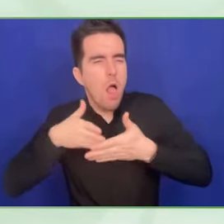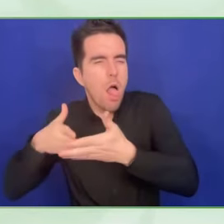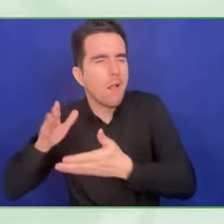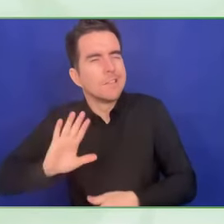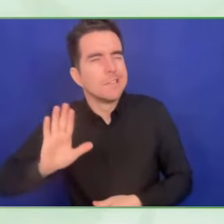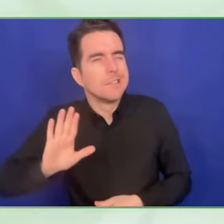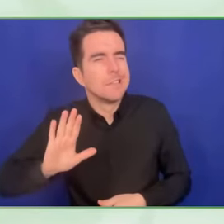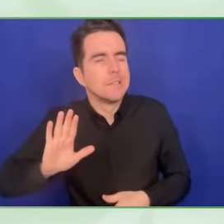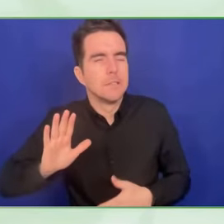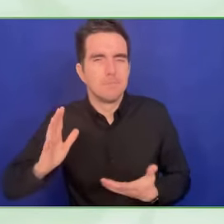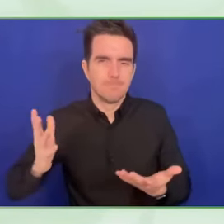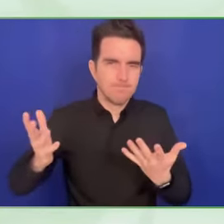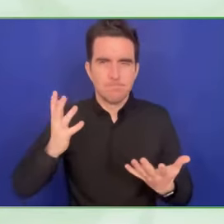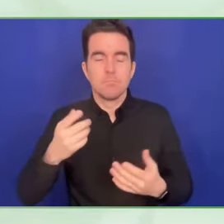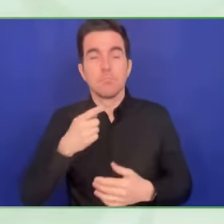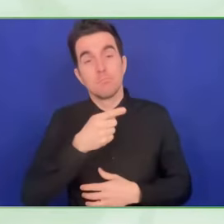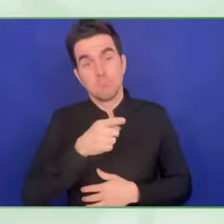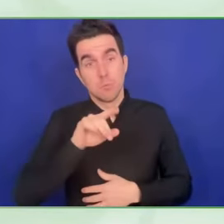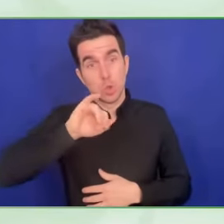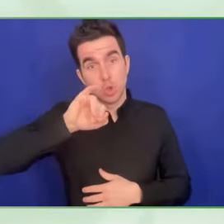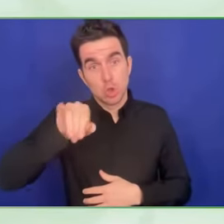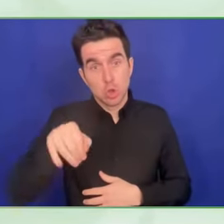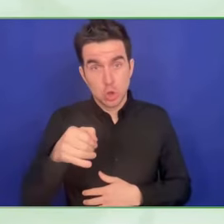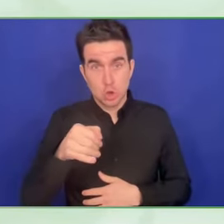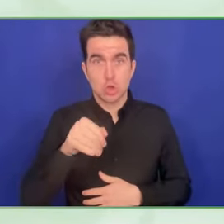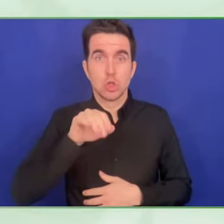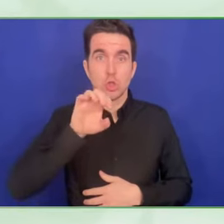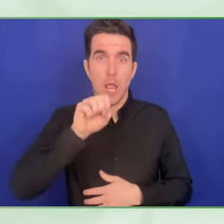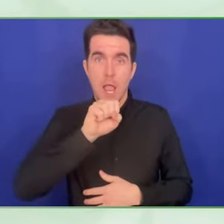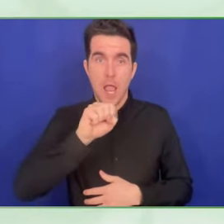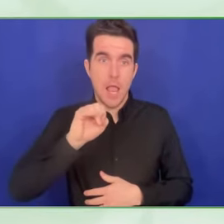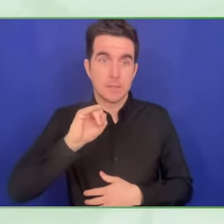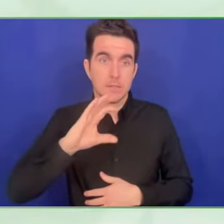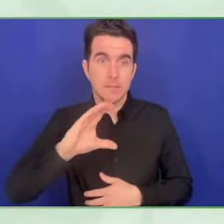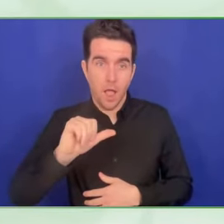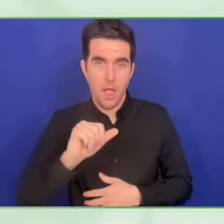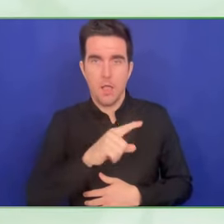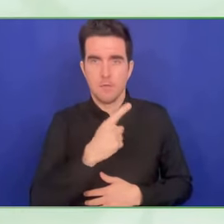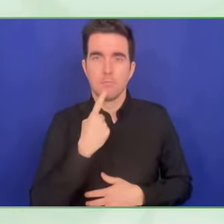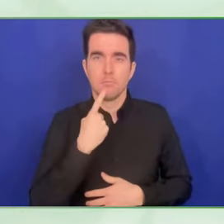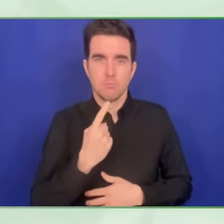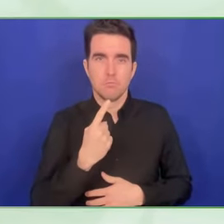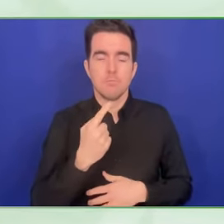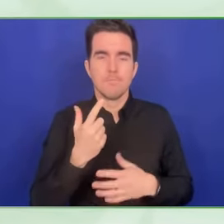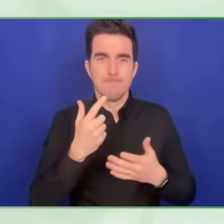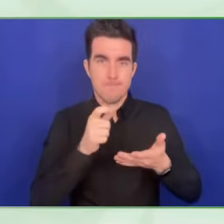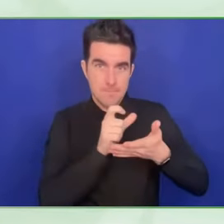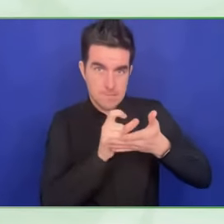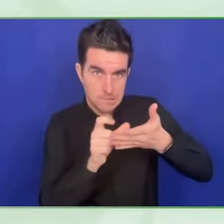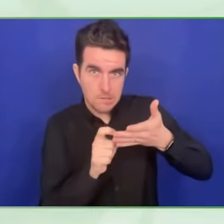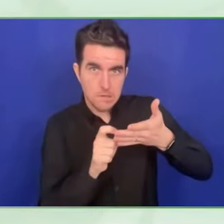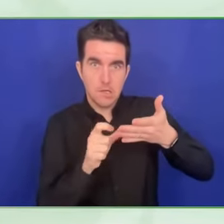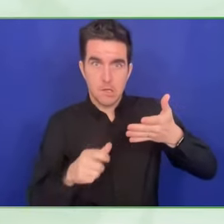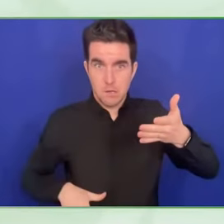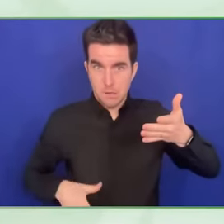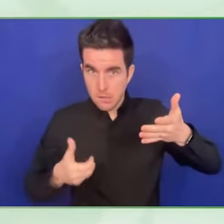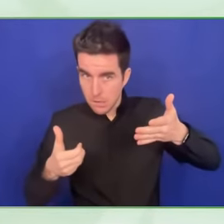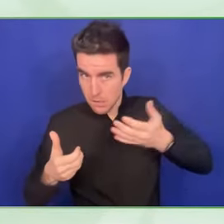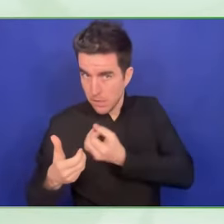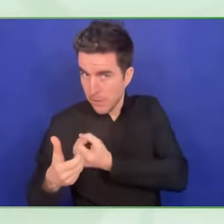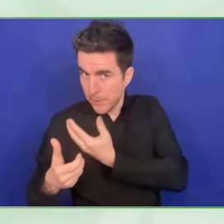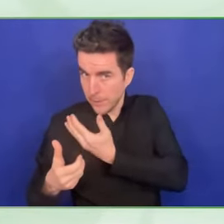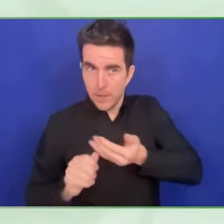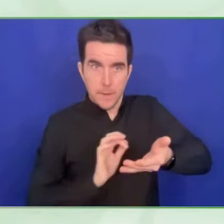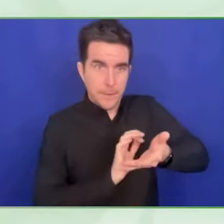In this sense, and now answering to your question, Almudena, for me it's important to highlight four things. First, our solutions are